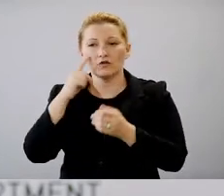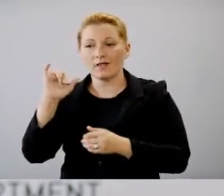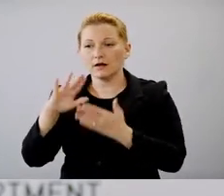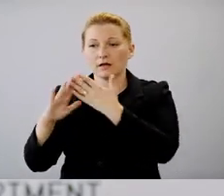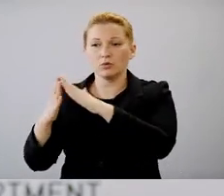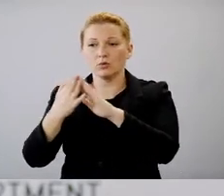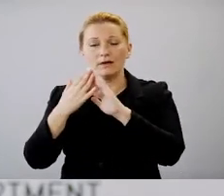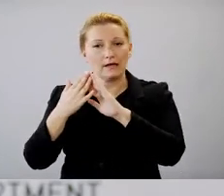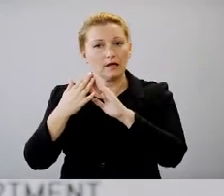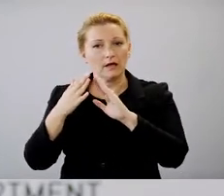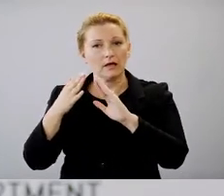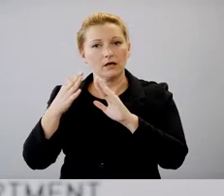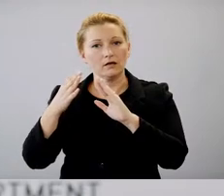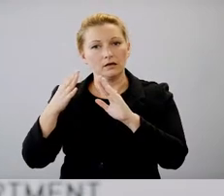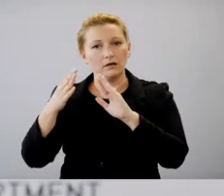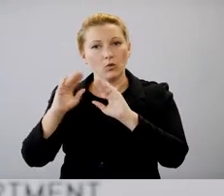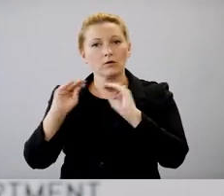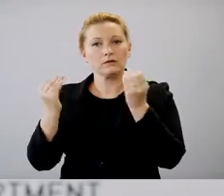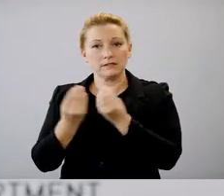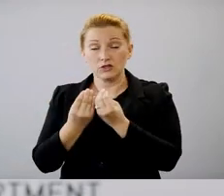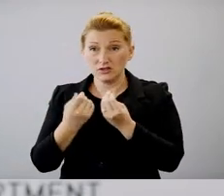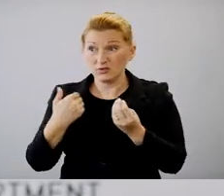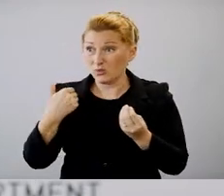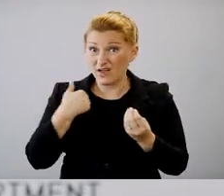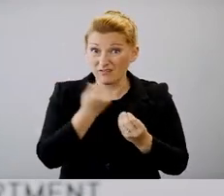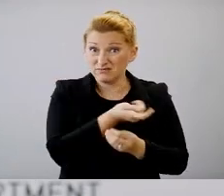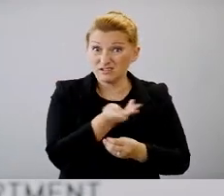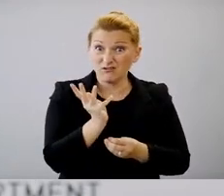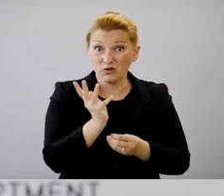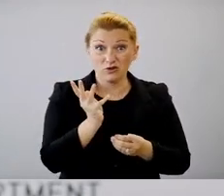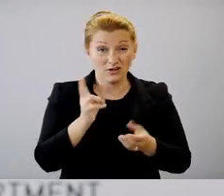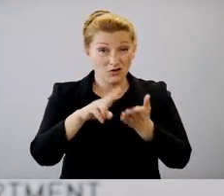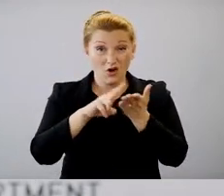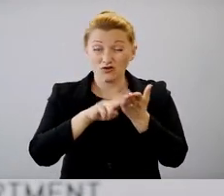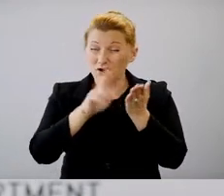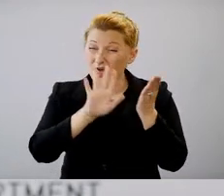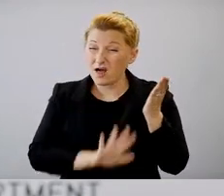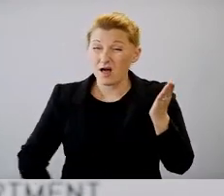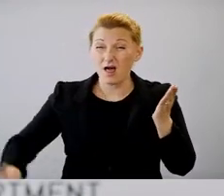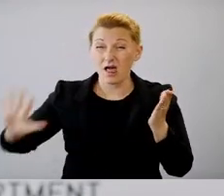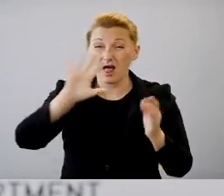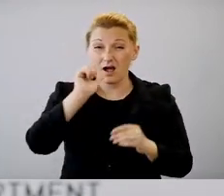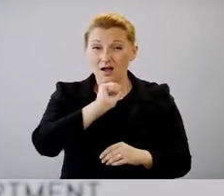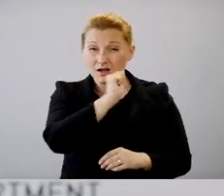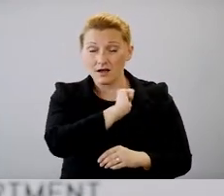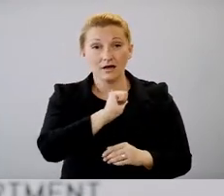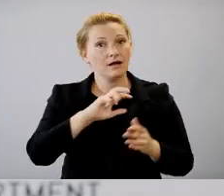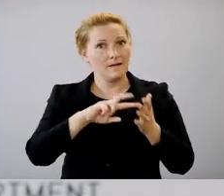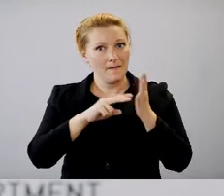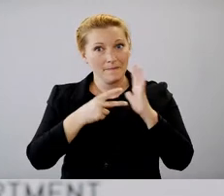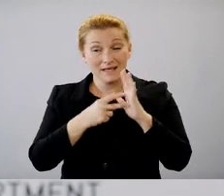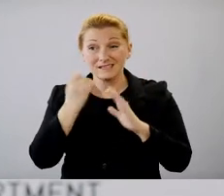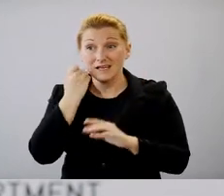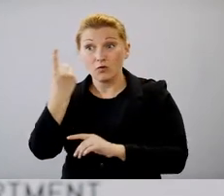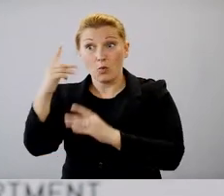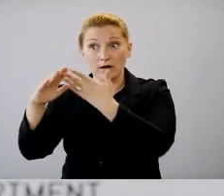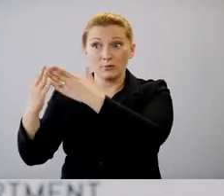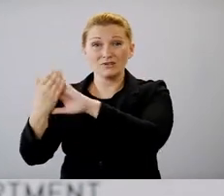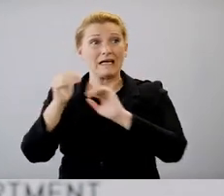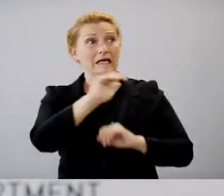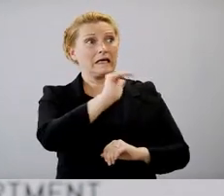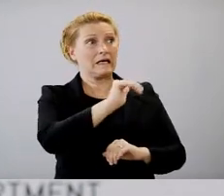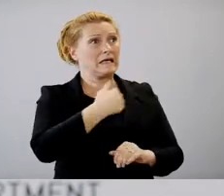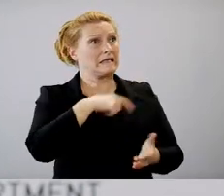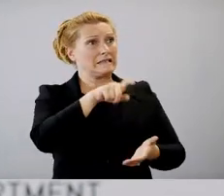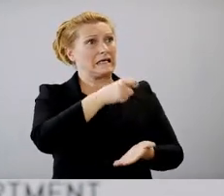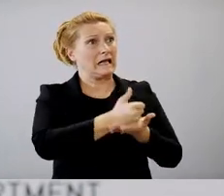with multiple providers and those contracts are statewide so that we can send out vaccinators to those, to those